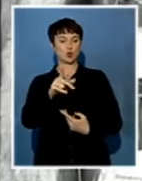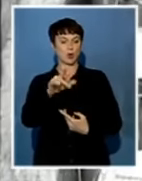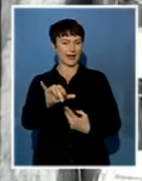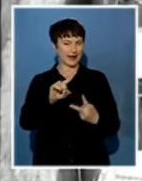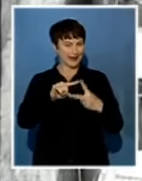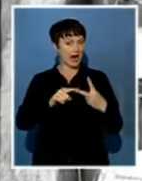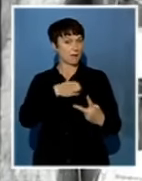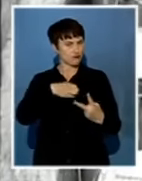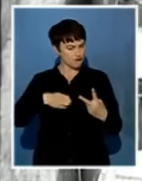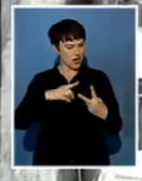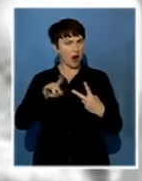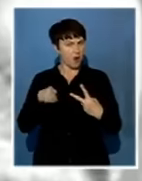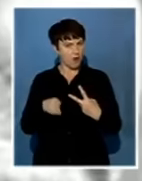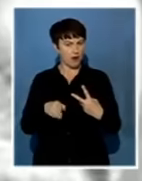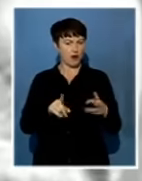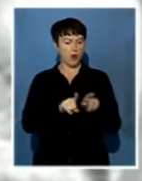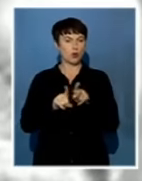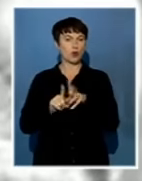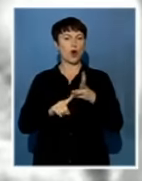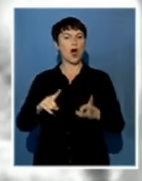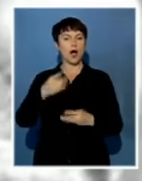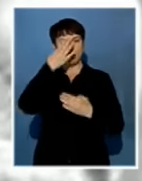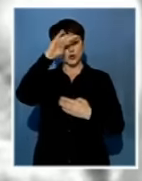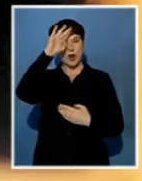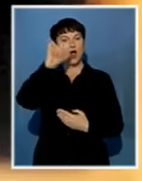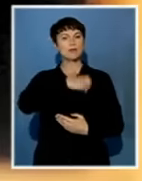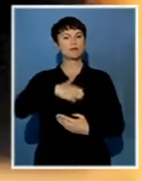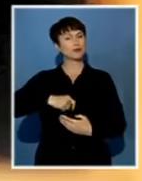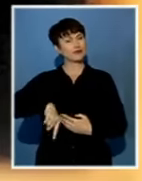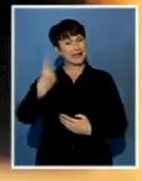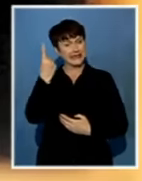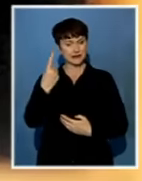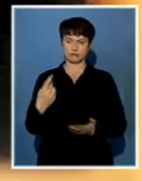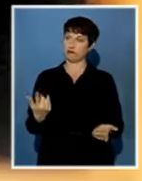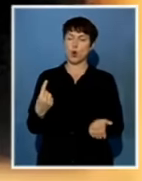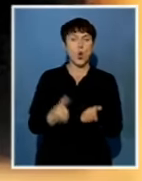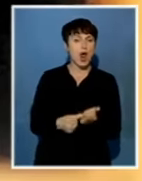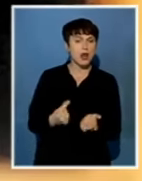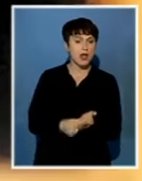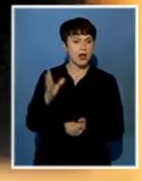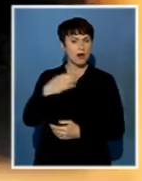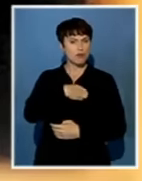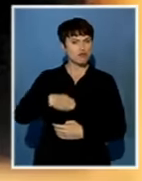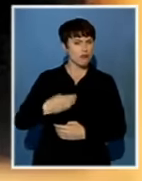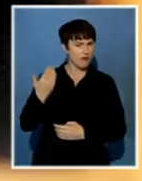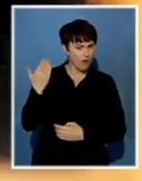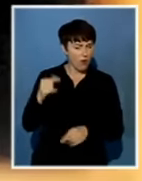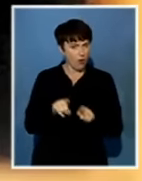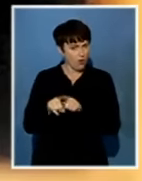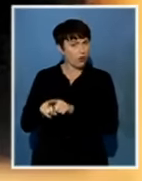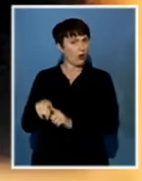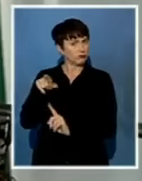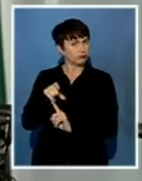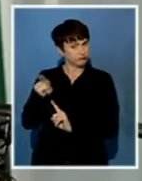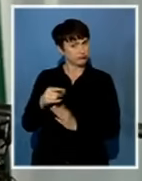the first president of Botswana, Sir Seredzahama. Uganda's former president, Milton Obote, also studied